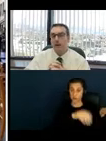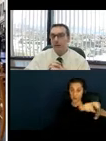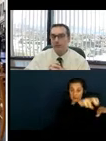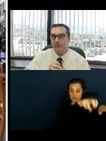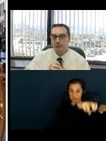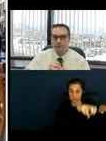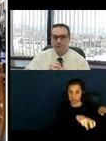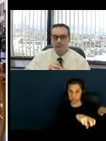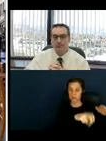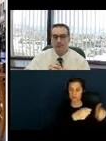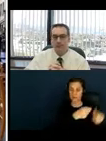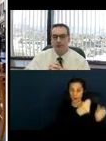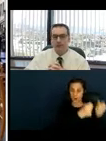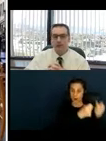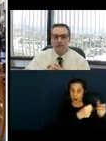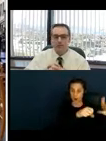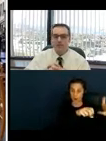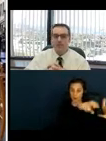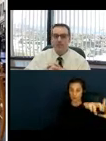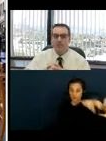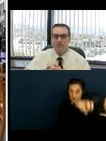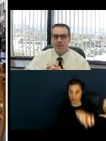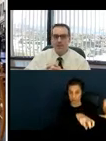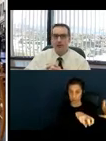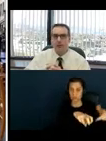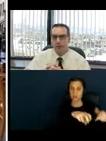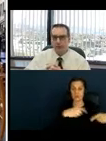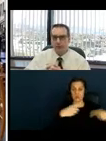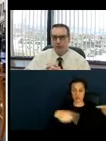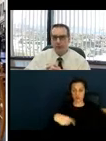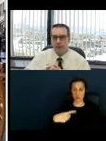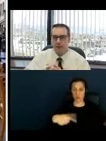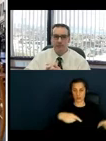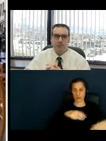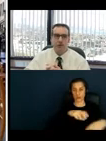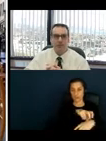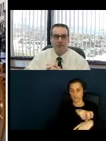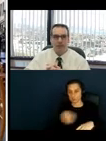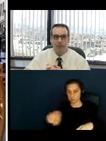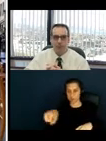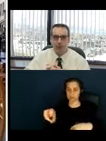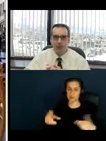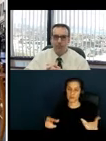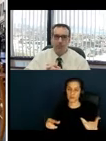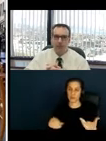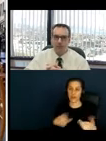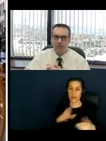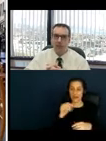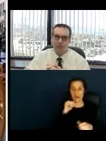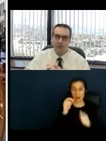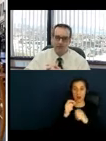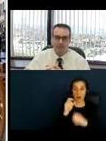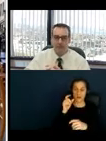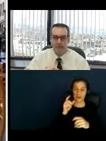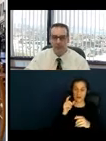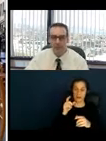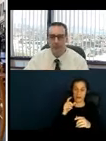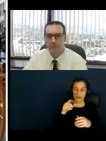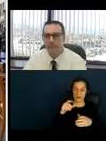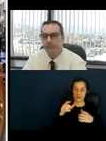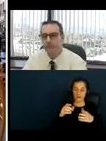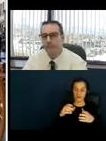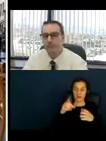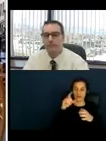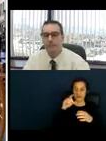someone without a lift equipped vehicle could access the adjacent sidewalk quickly and not have to travel the entire block to find the curb cut up onto the sidewalk.